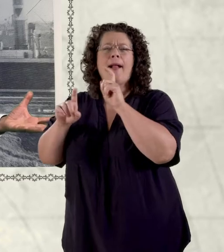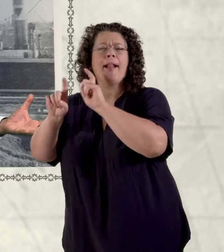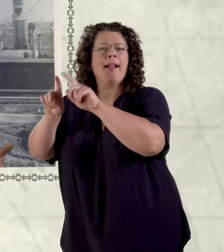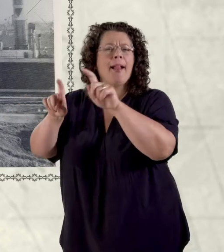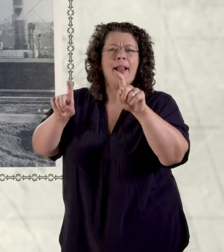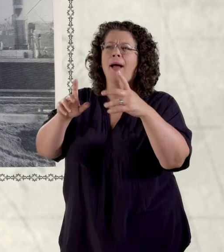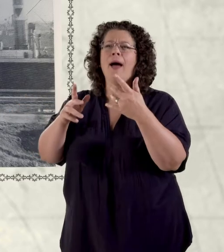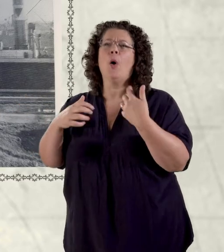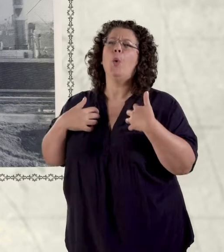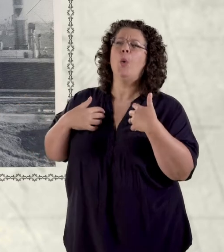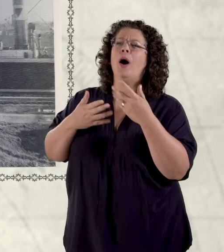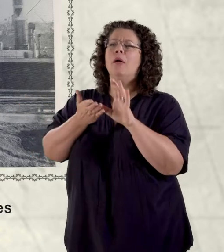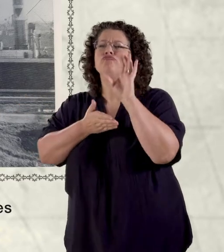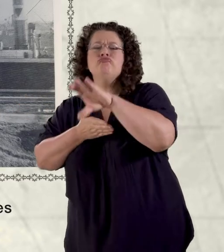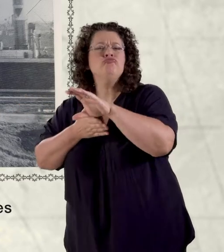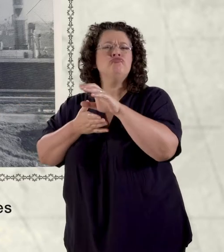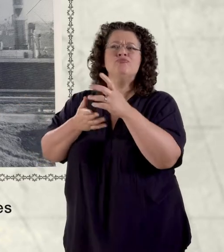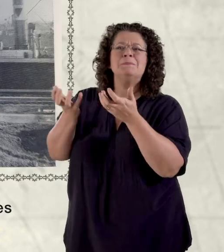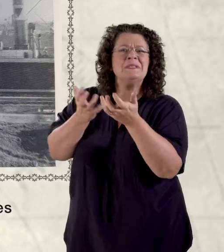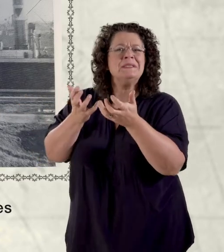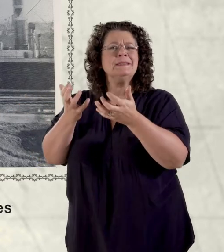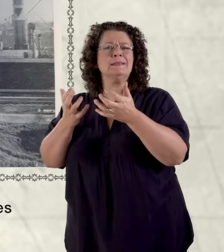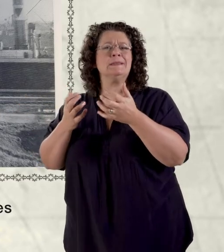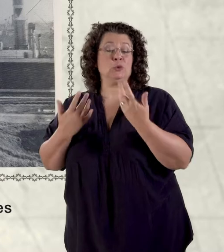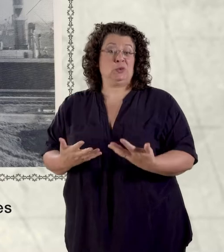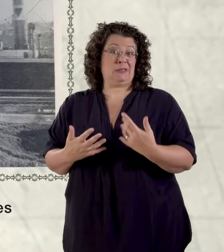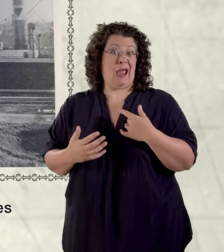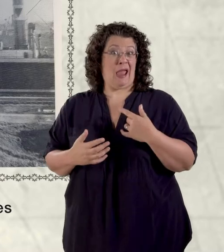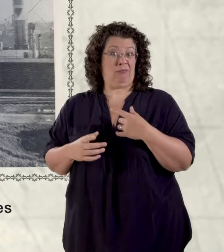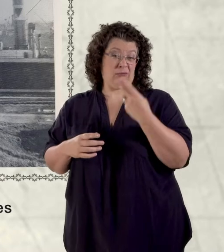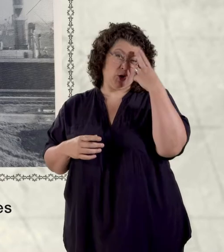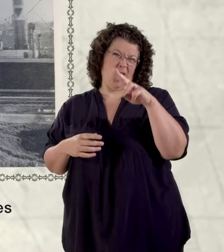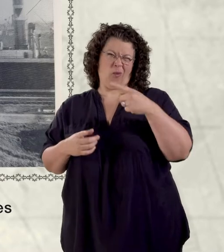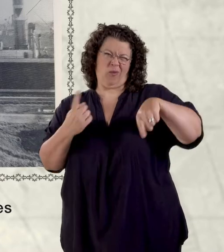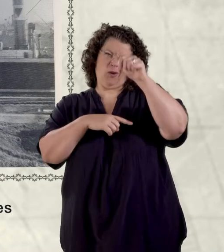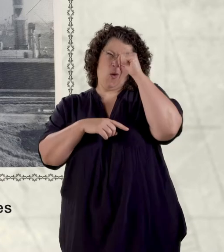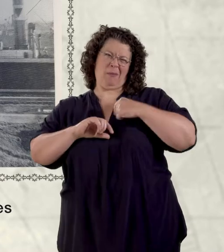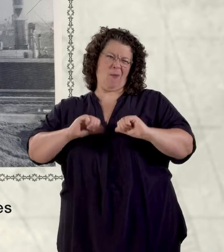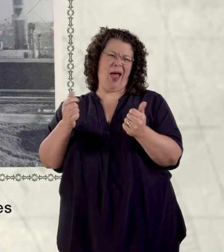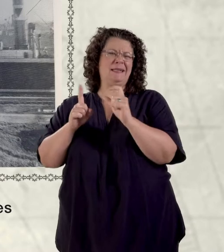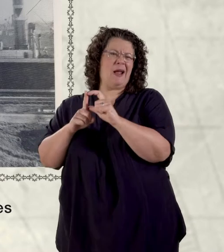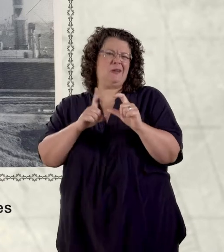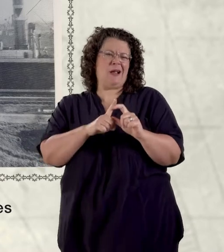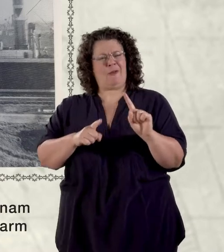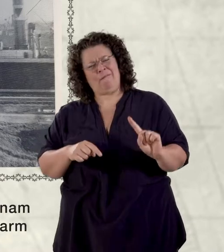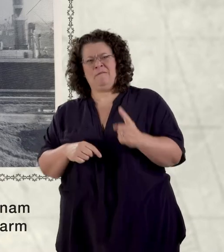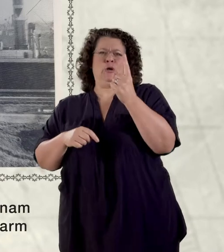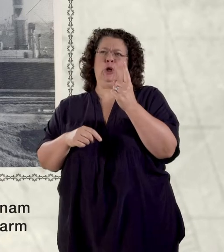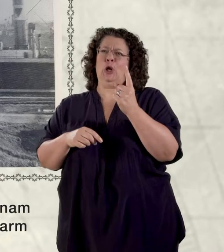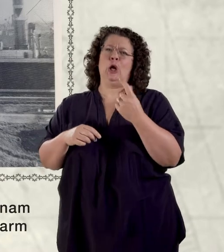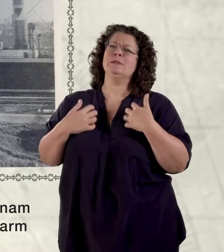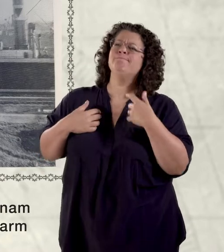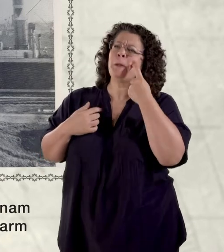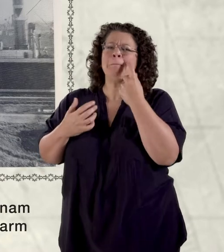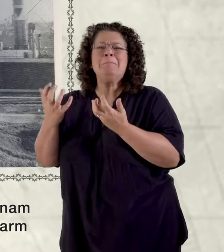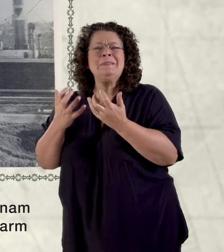entrepreneur and today i'm known as david davis the first tycoon from wales i was born in